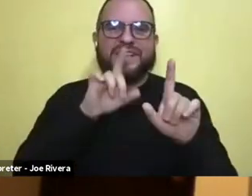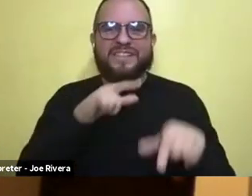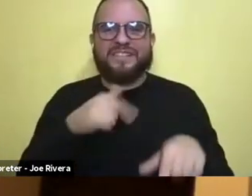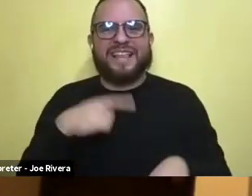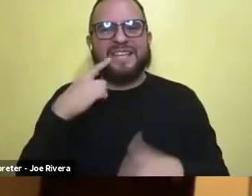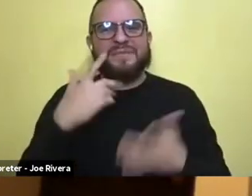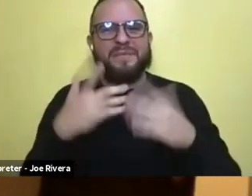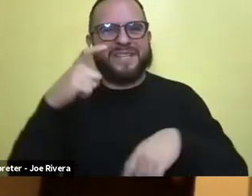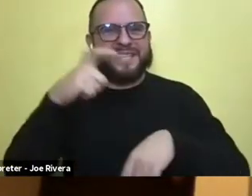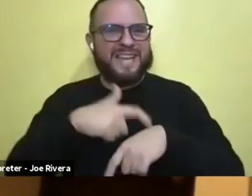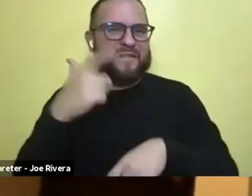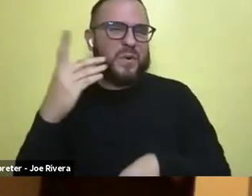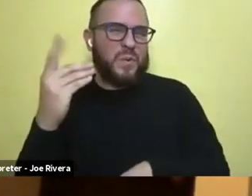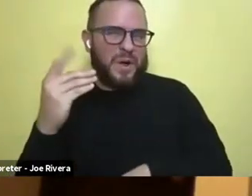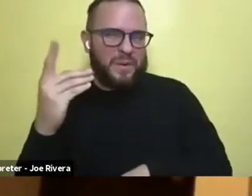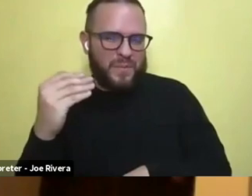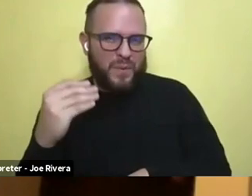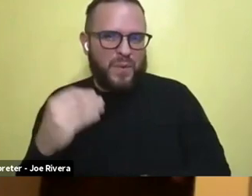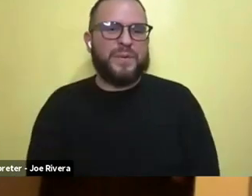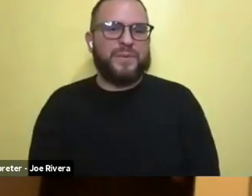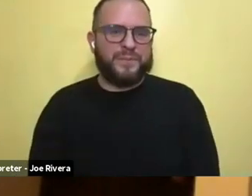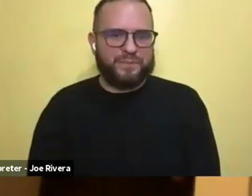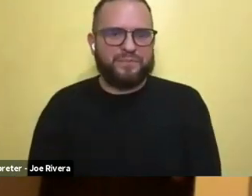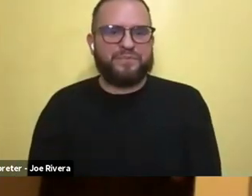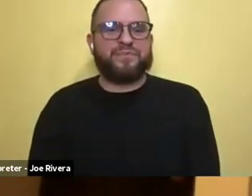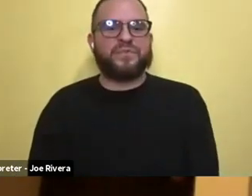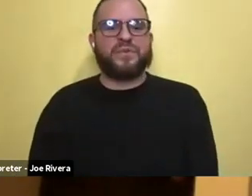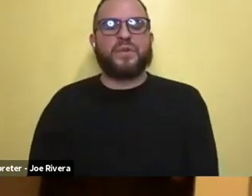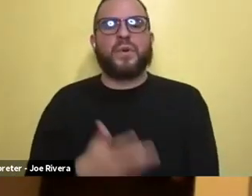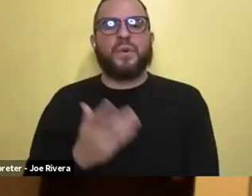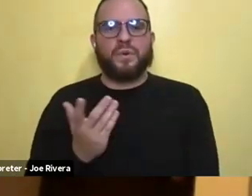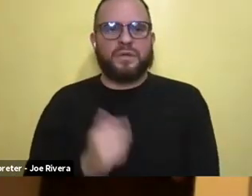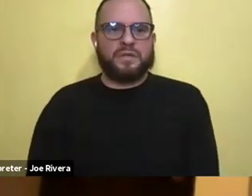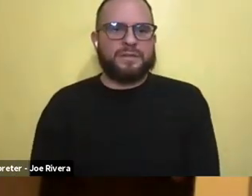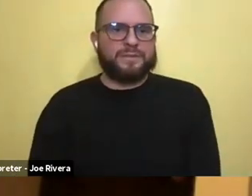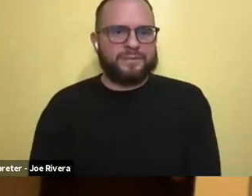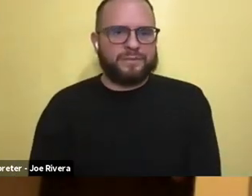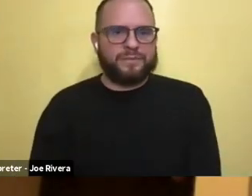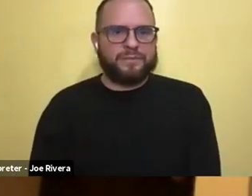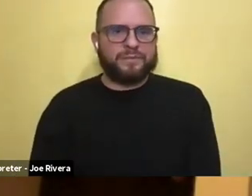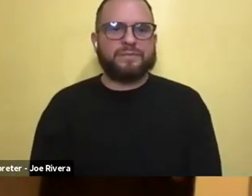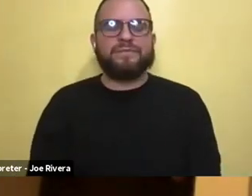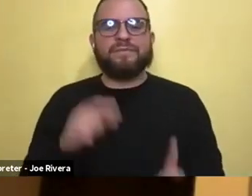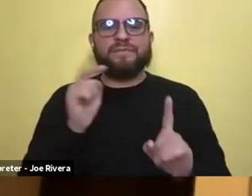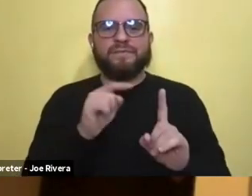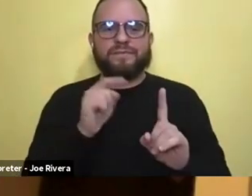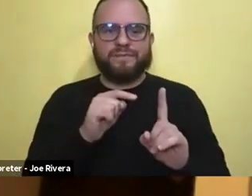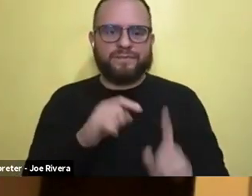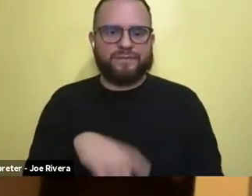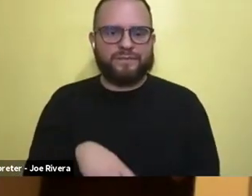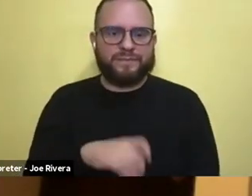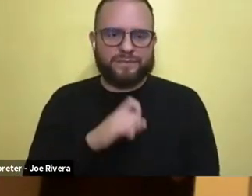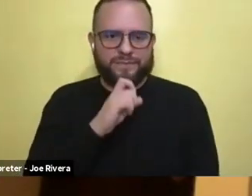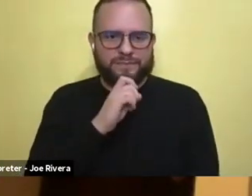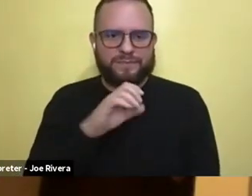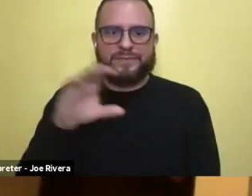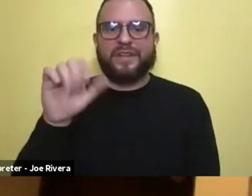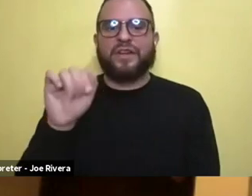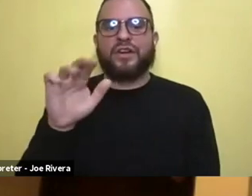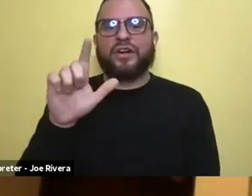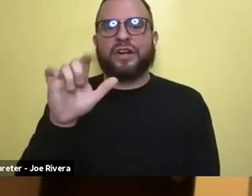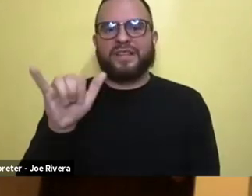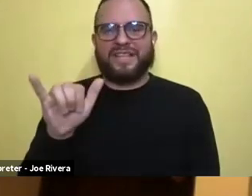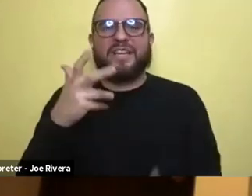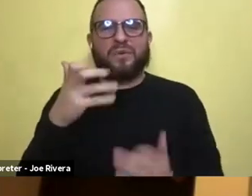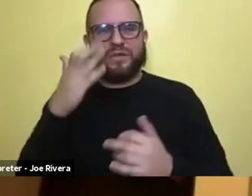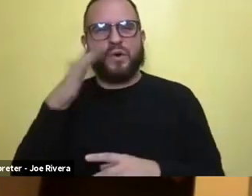for maybe one more. So let's go with this one. Um, this one comes from Carly. She is curious to know everybody's faves sci